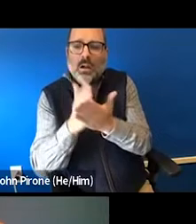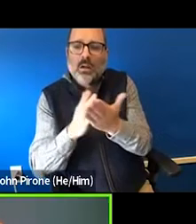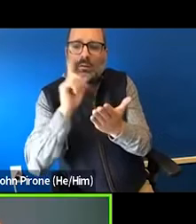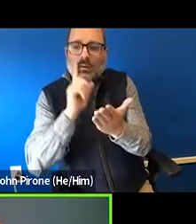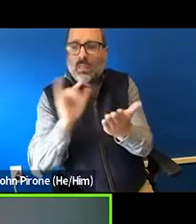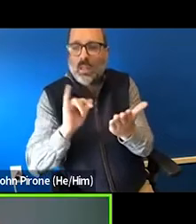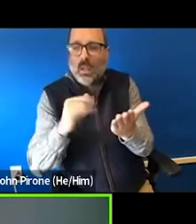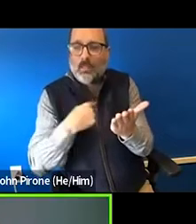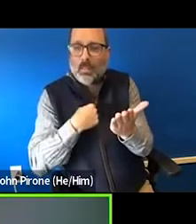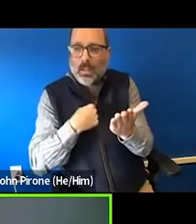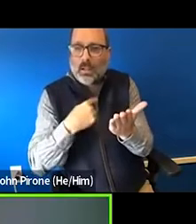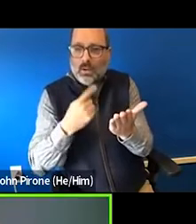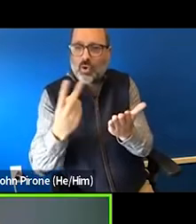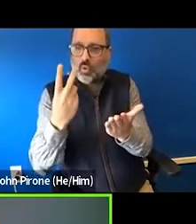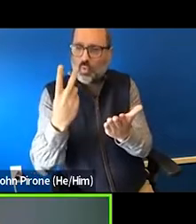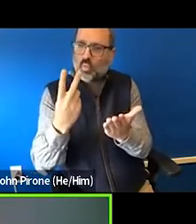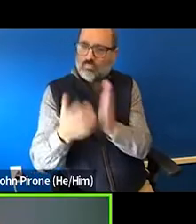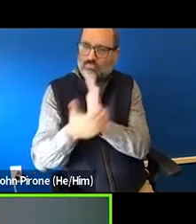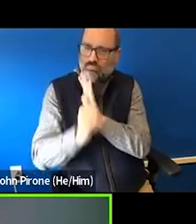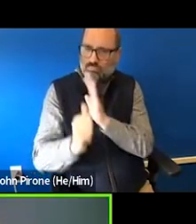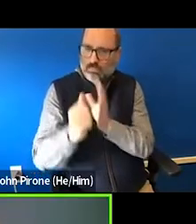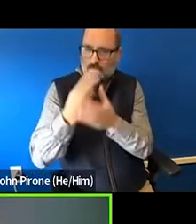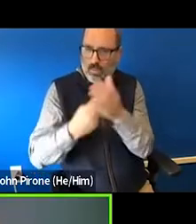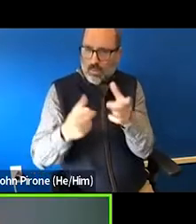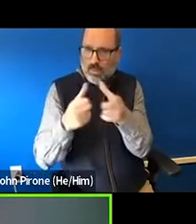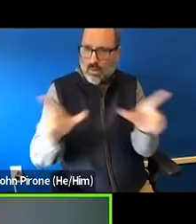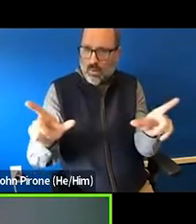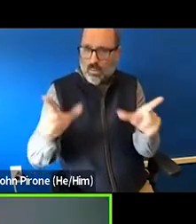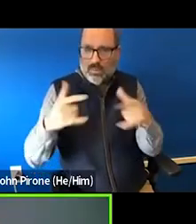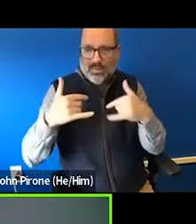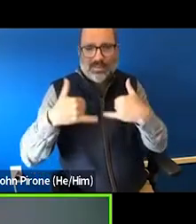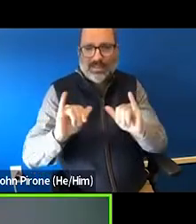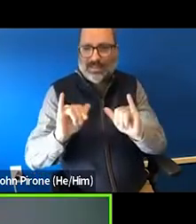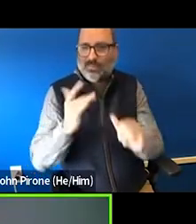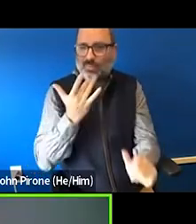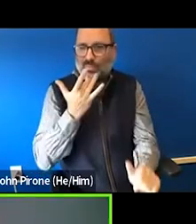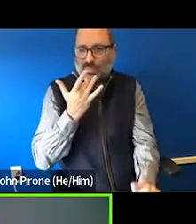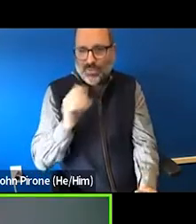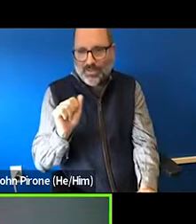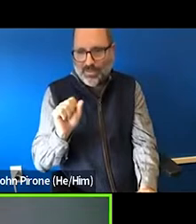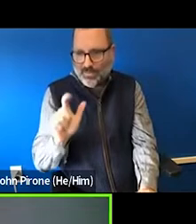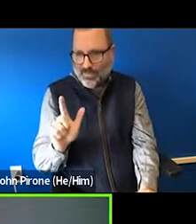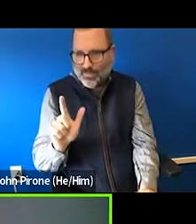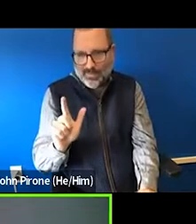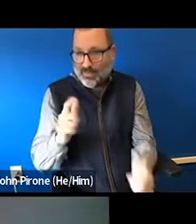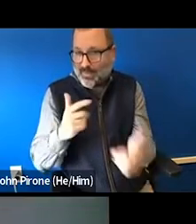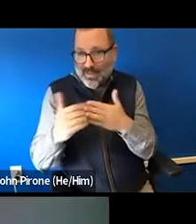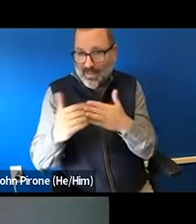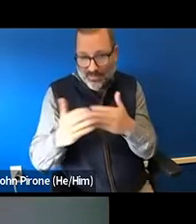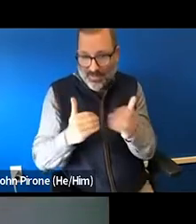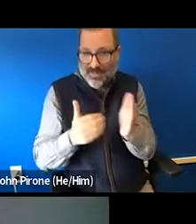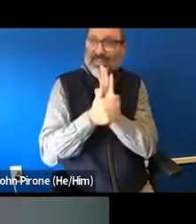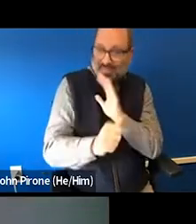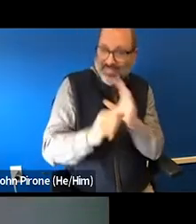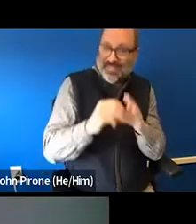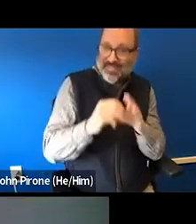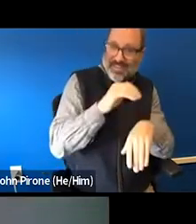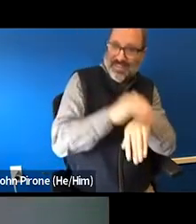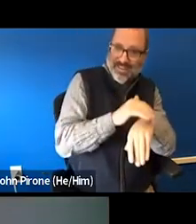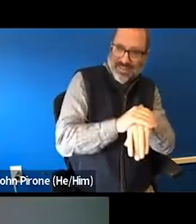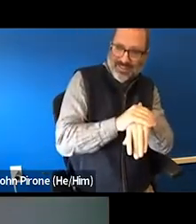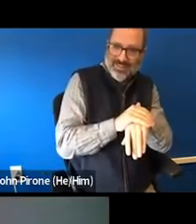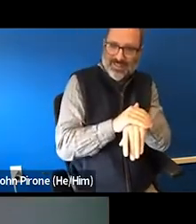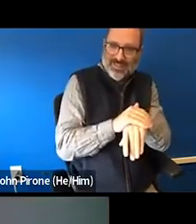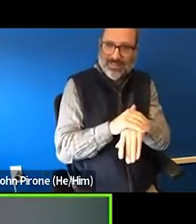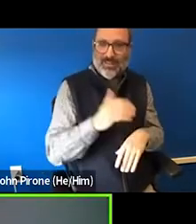Yes, exactly. Some deaf individuals like myself are definitely bilingual. But again, I